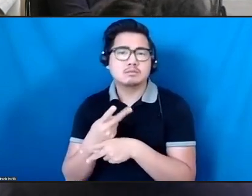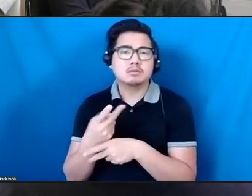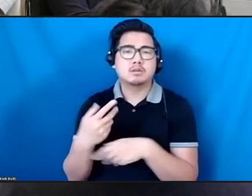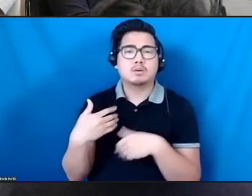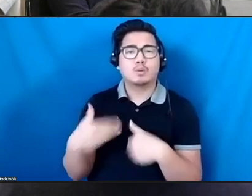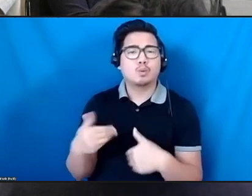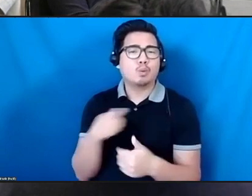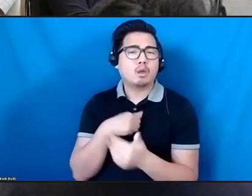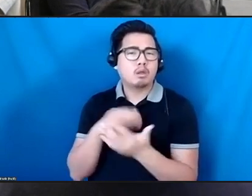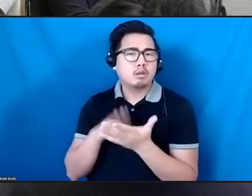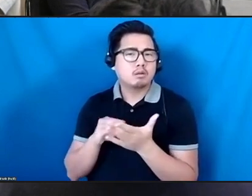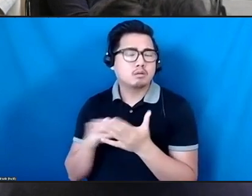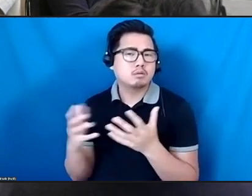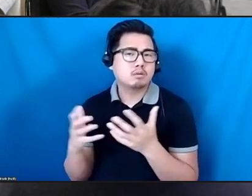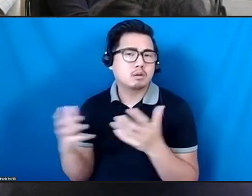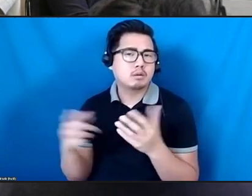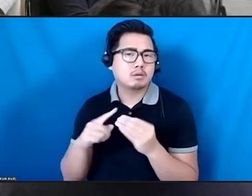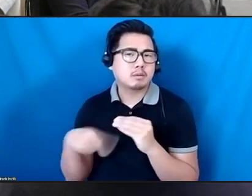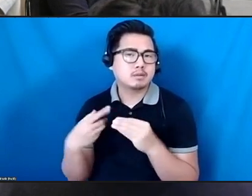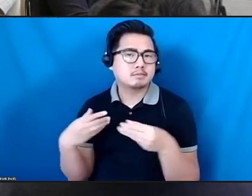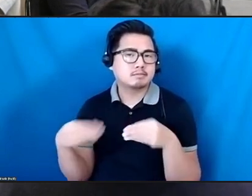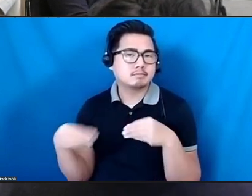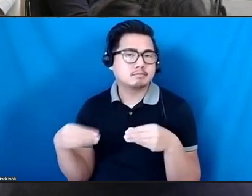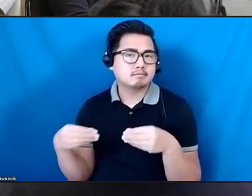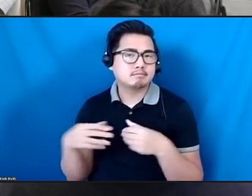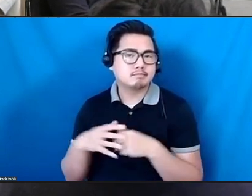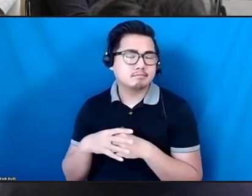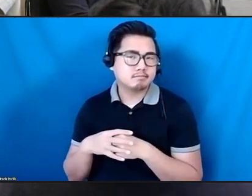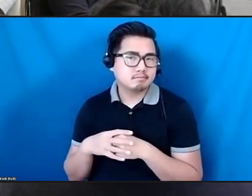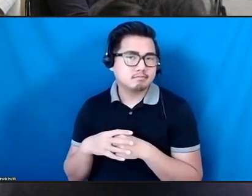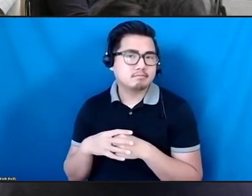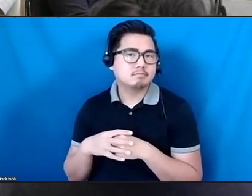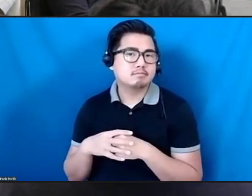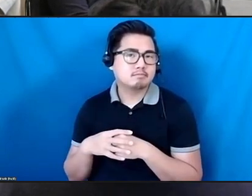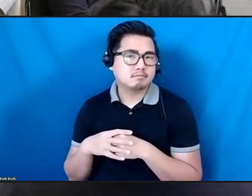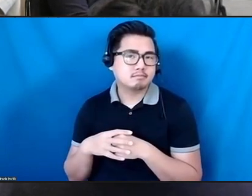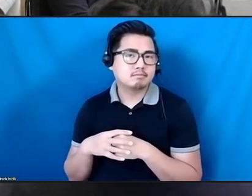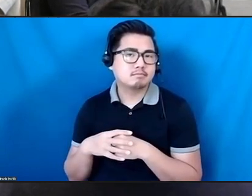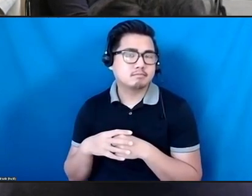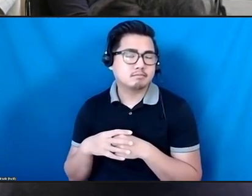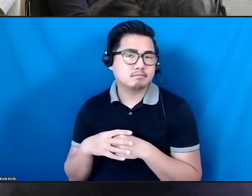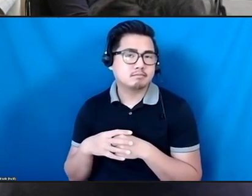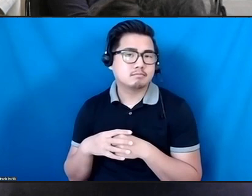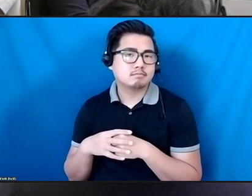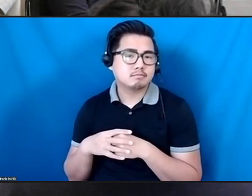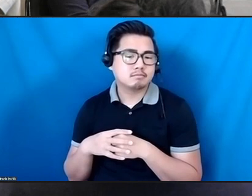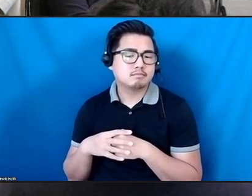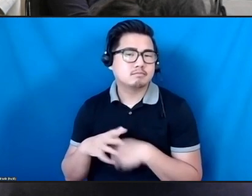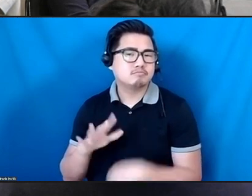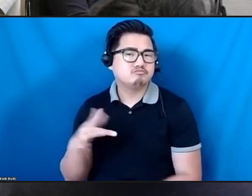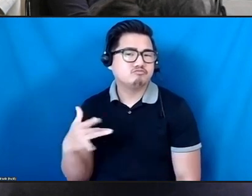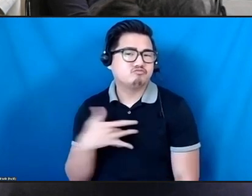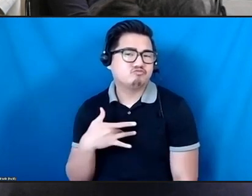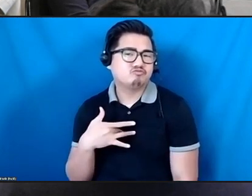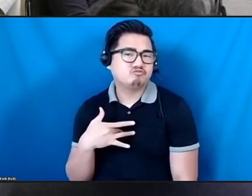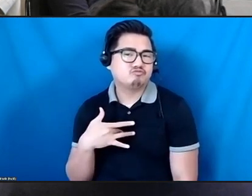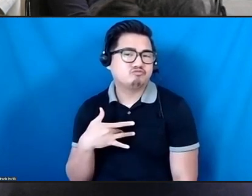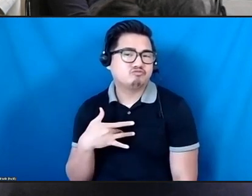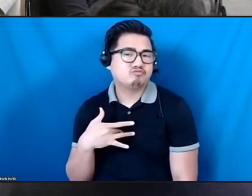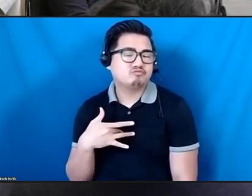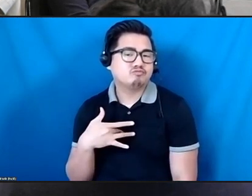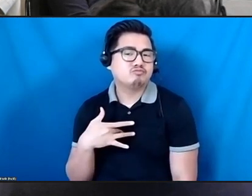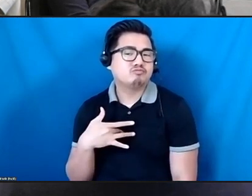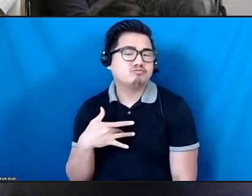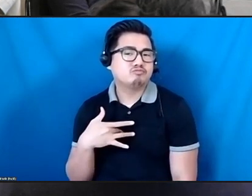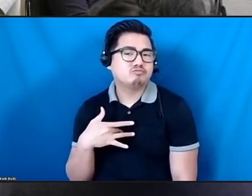flexibility. And that's something I really take to heart. One other thing to mention, it's not